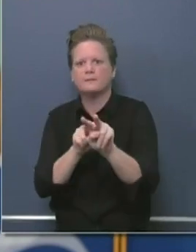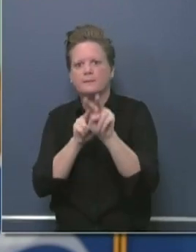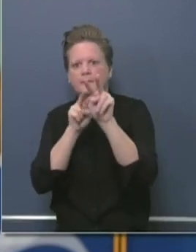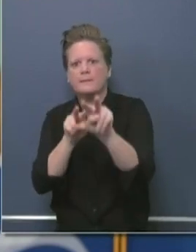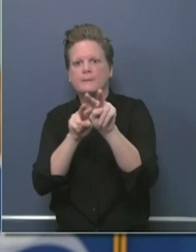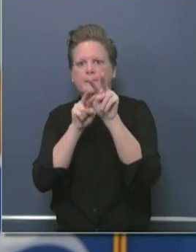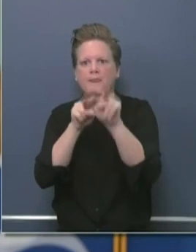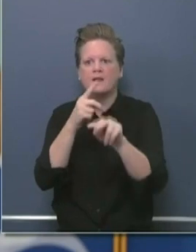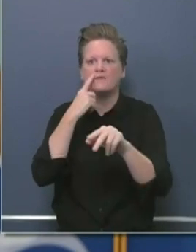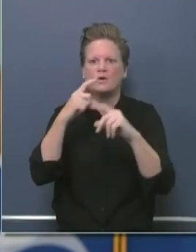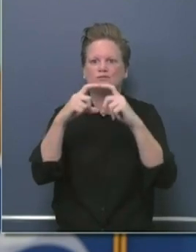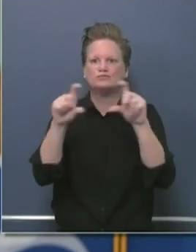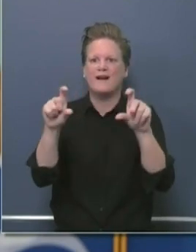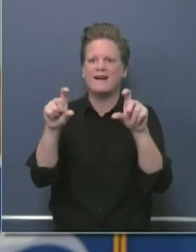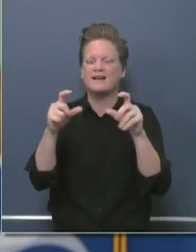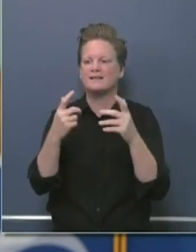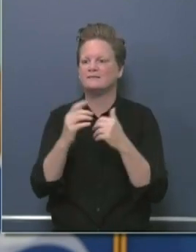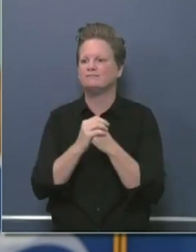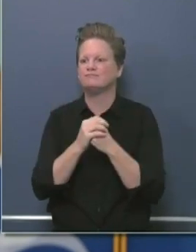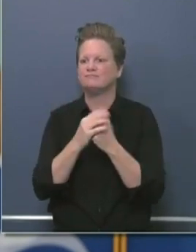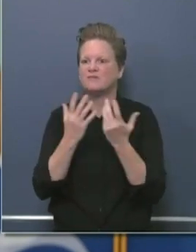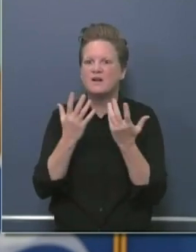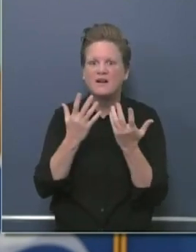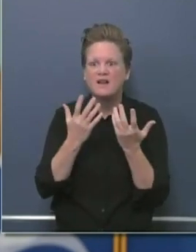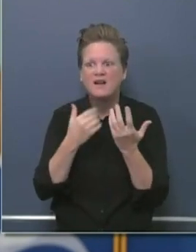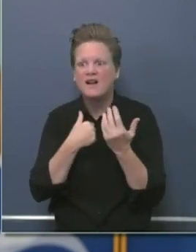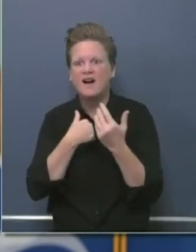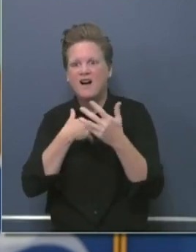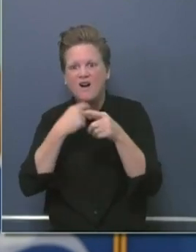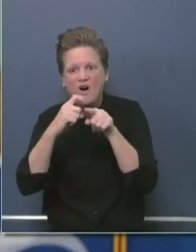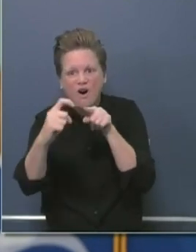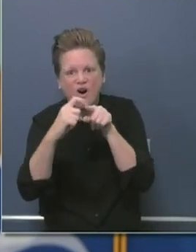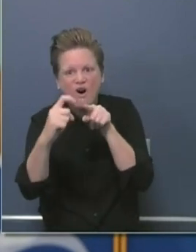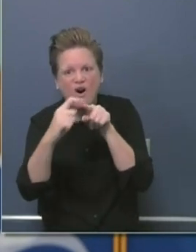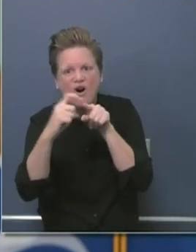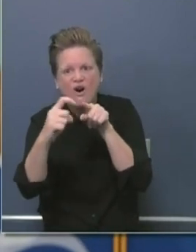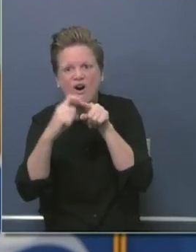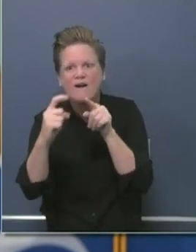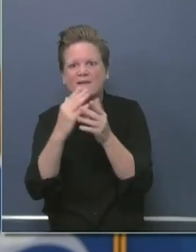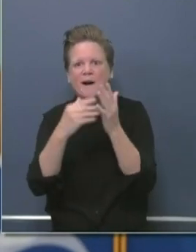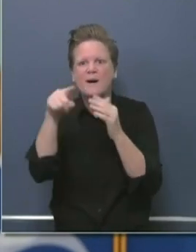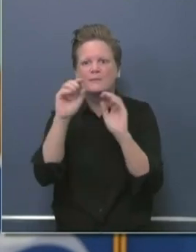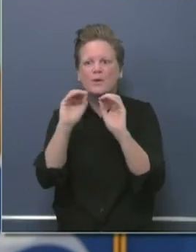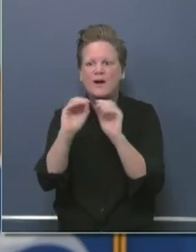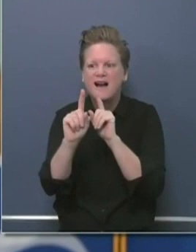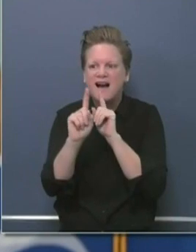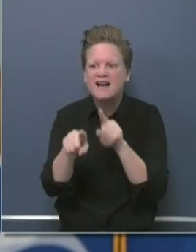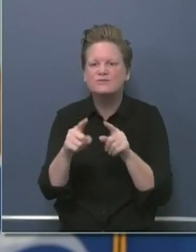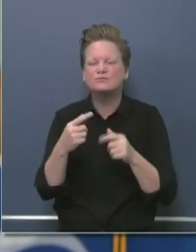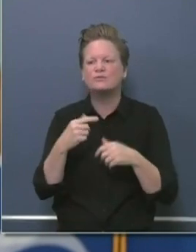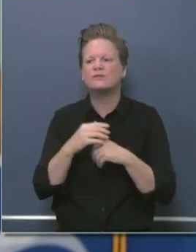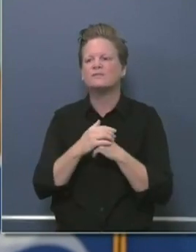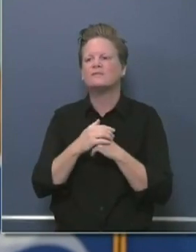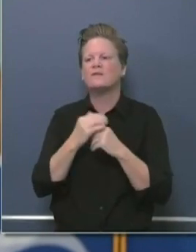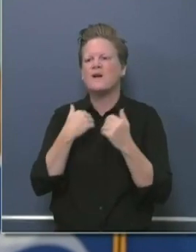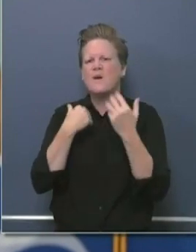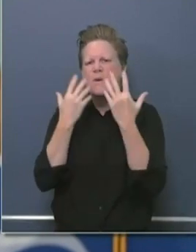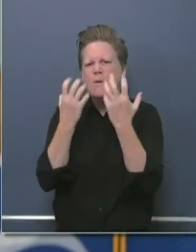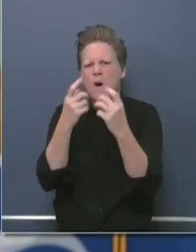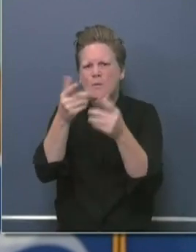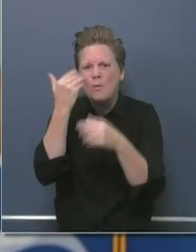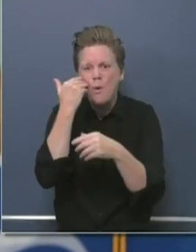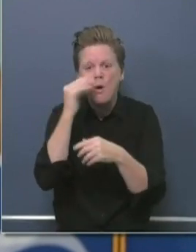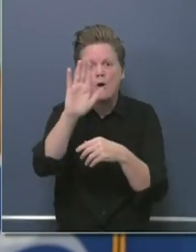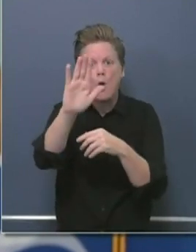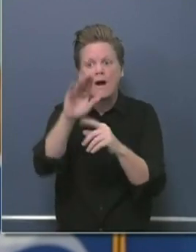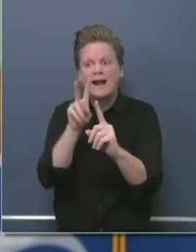line for a human being to answer the phone call or wait for your claim to be adjudicated, wait for some questions to be